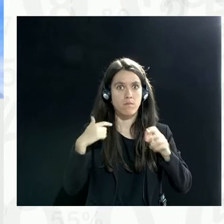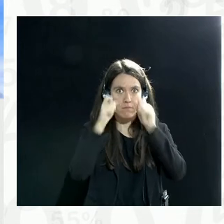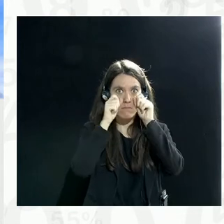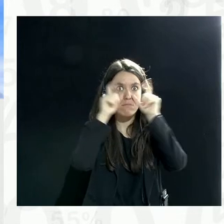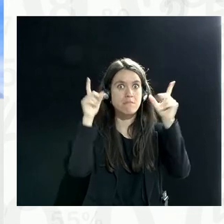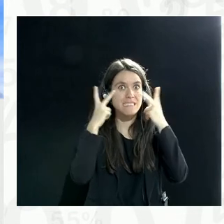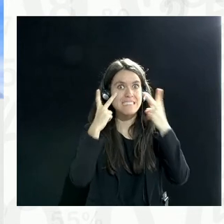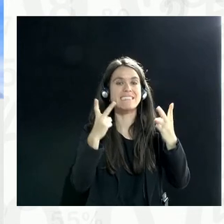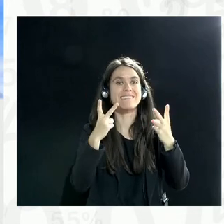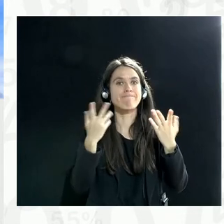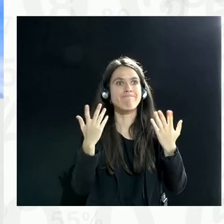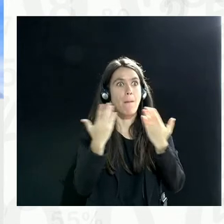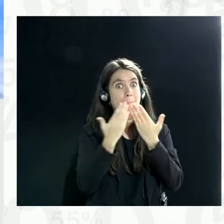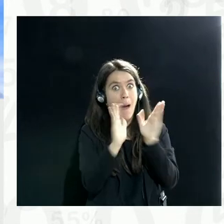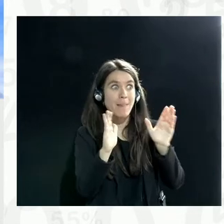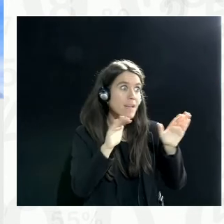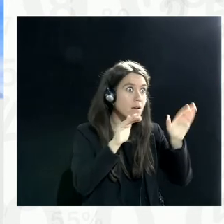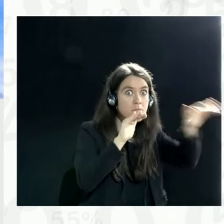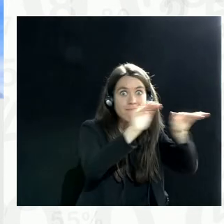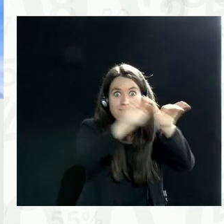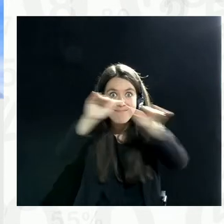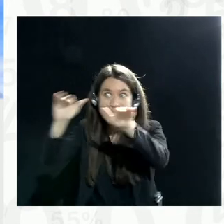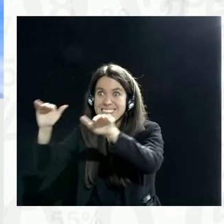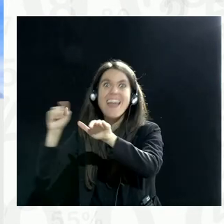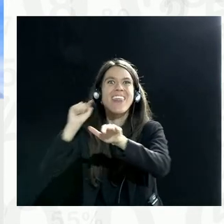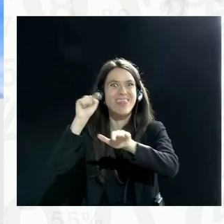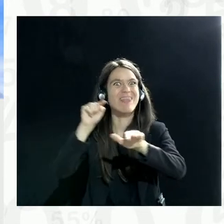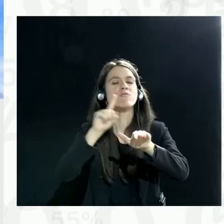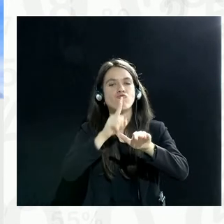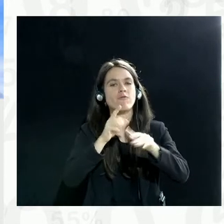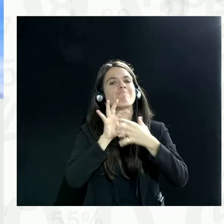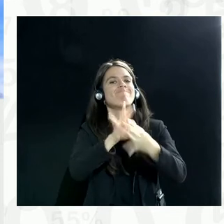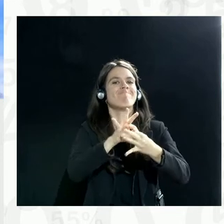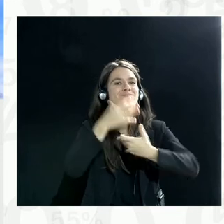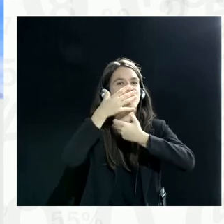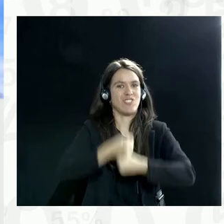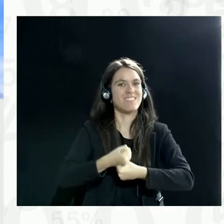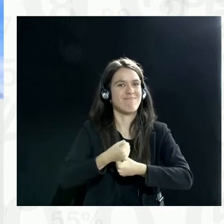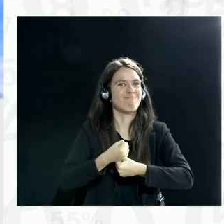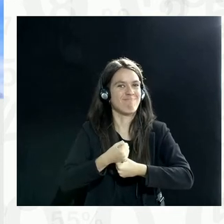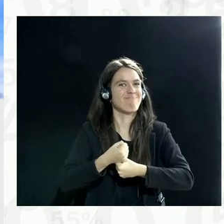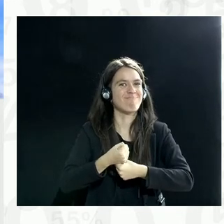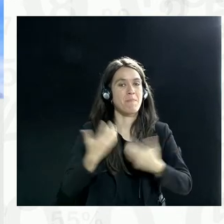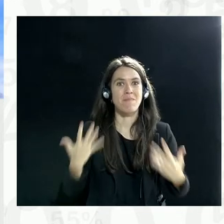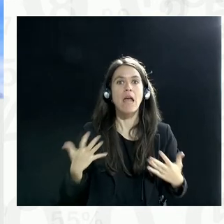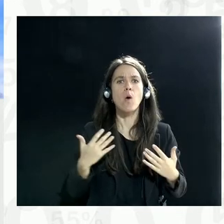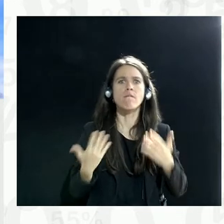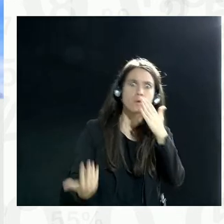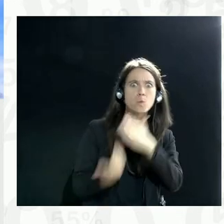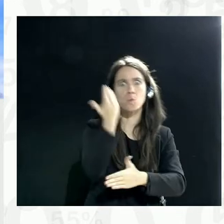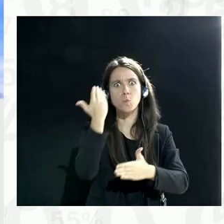is that it is public consultation that really makes the difference with trust. If you have a modern data governance system